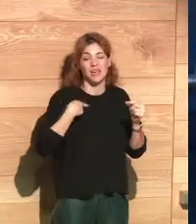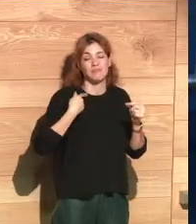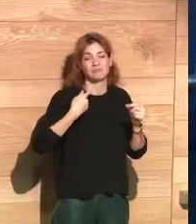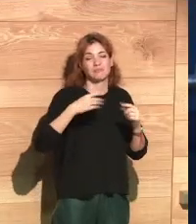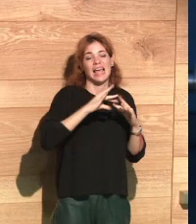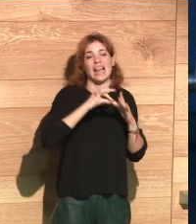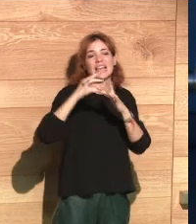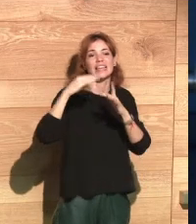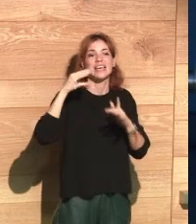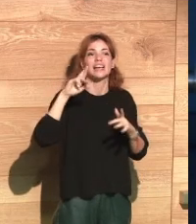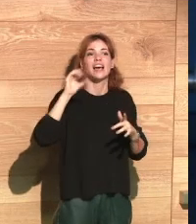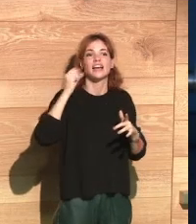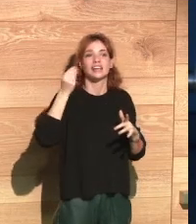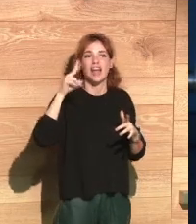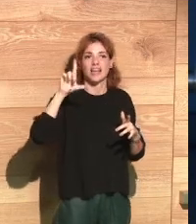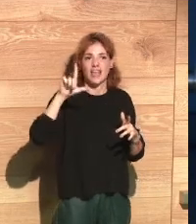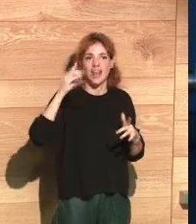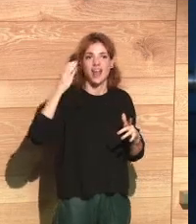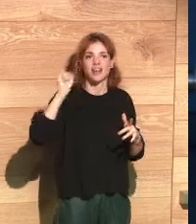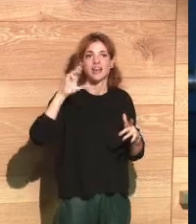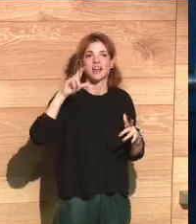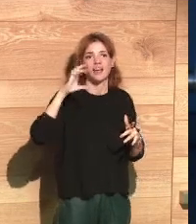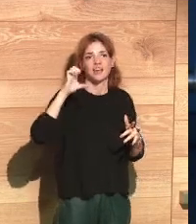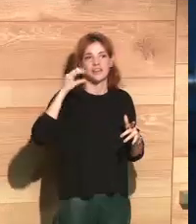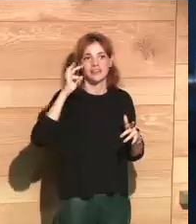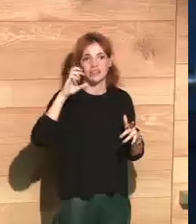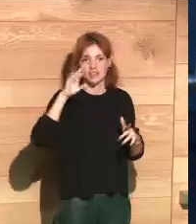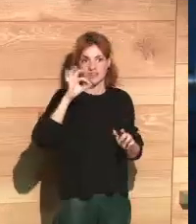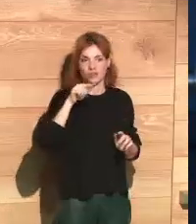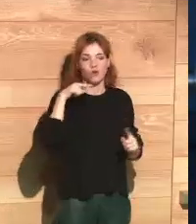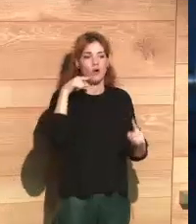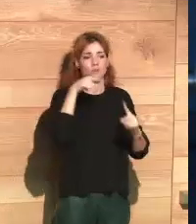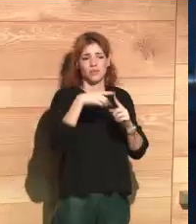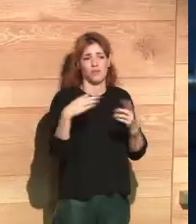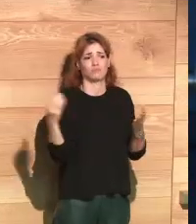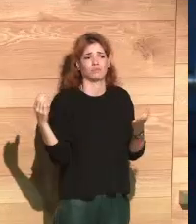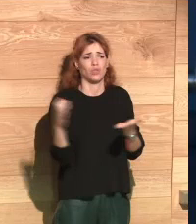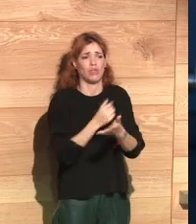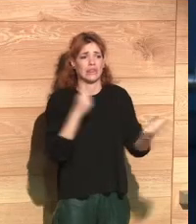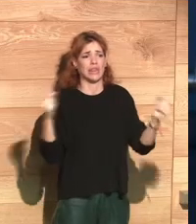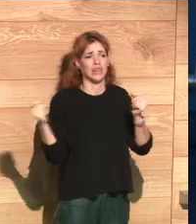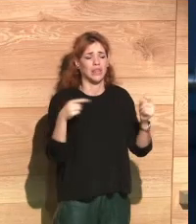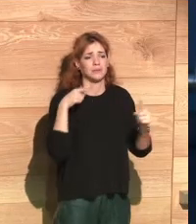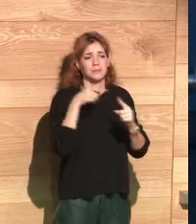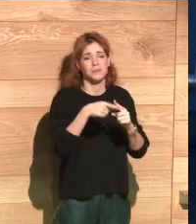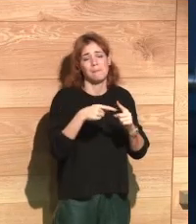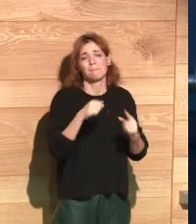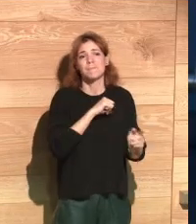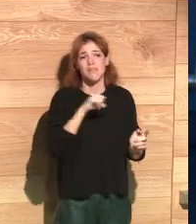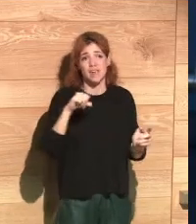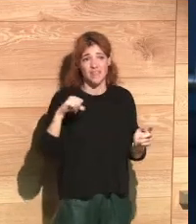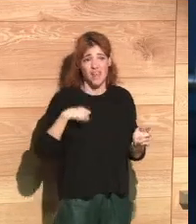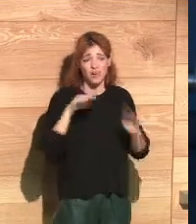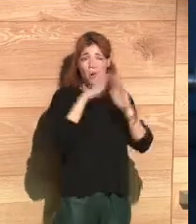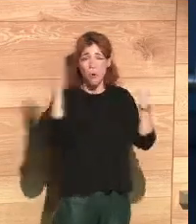Carretero, and that will enable us to share different visions and experiences about the topic that has gathered here as all